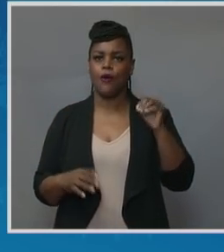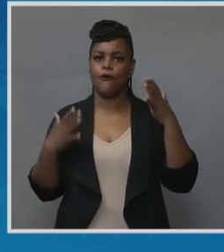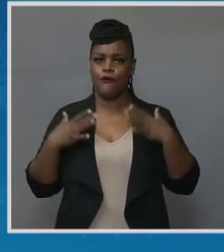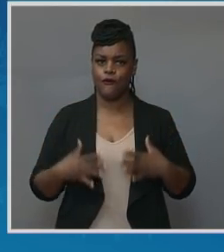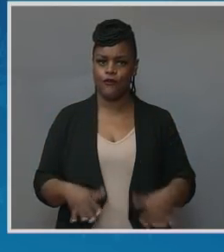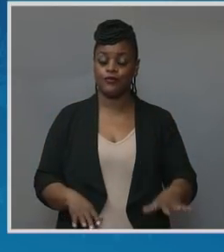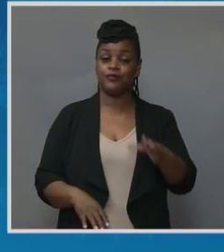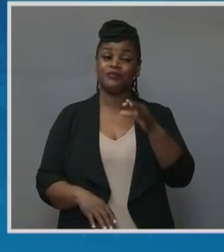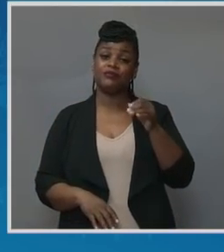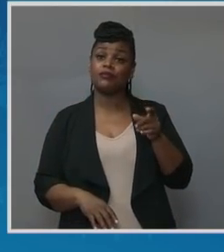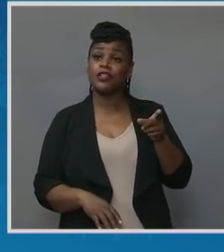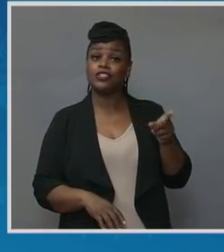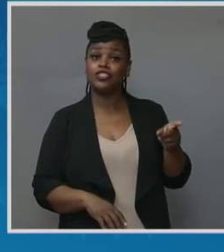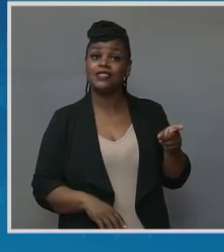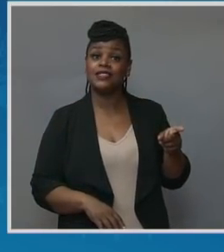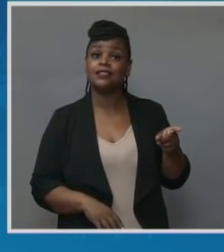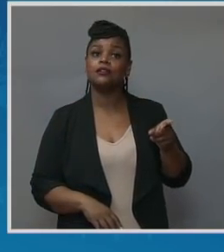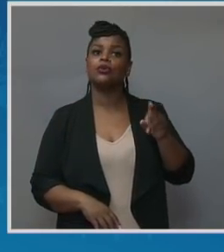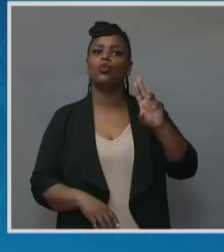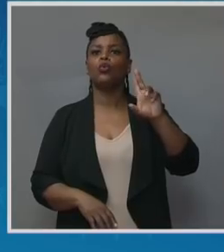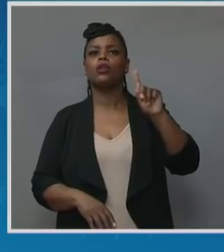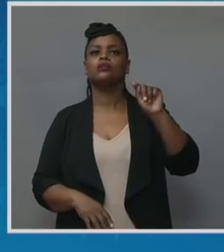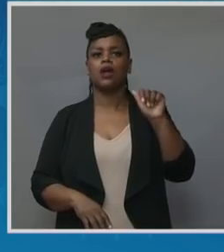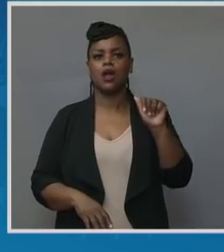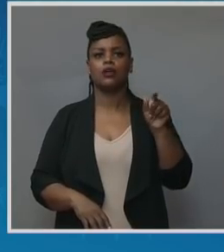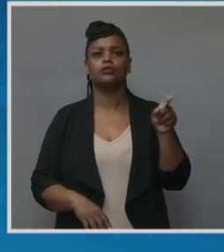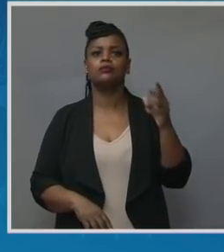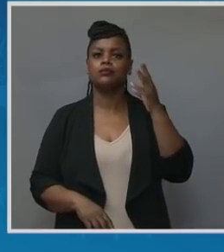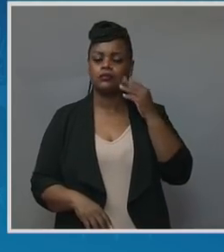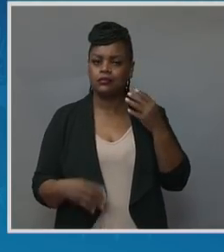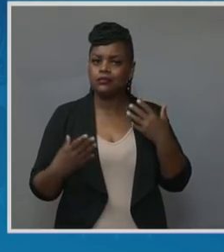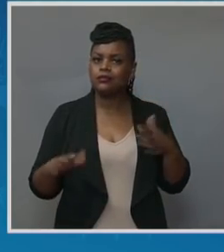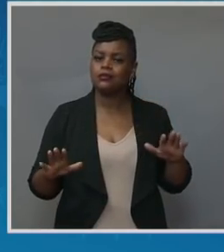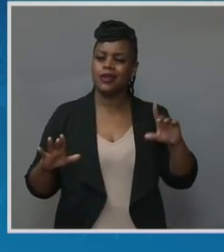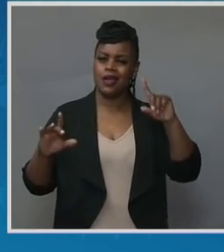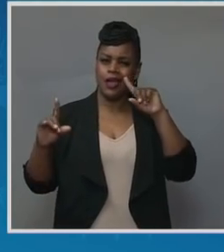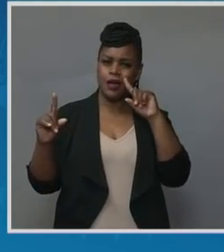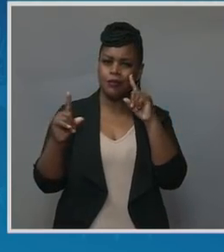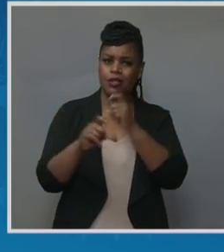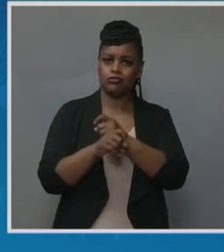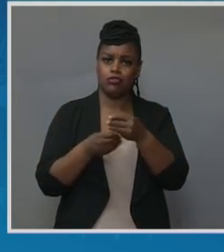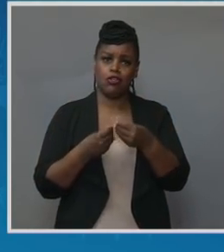experienced complications and loss in childbirth and pregnancy.